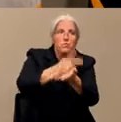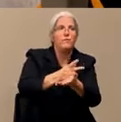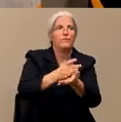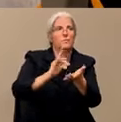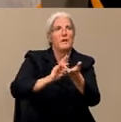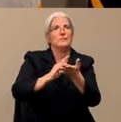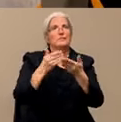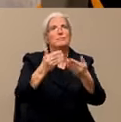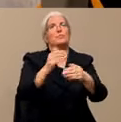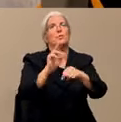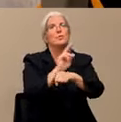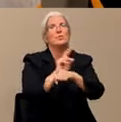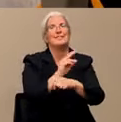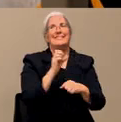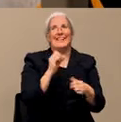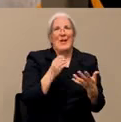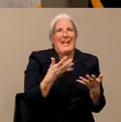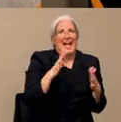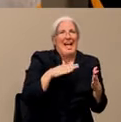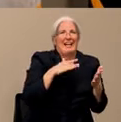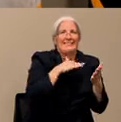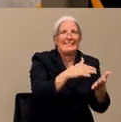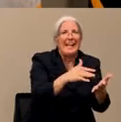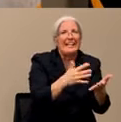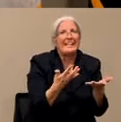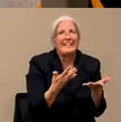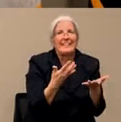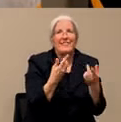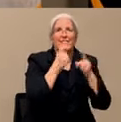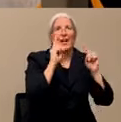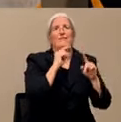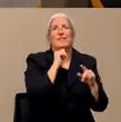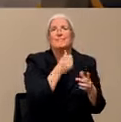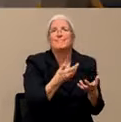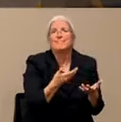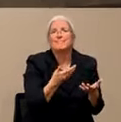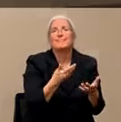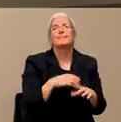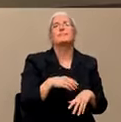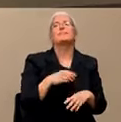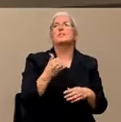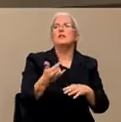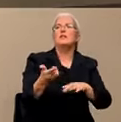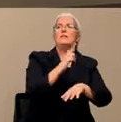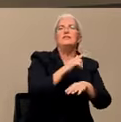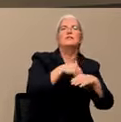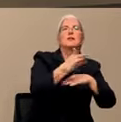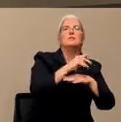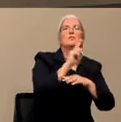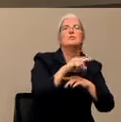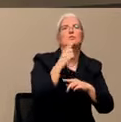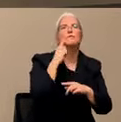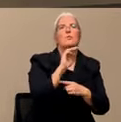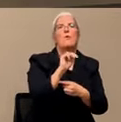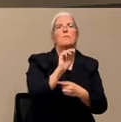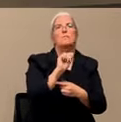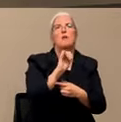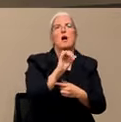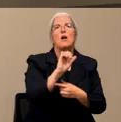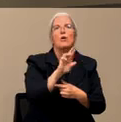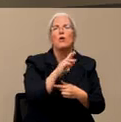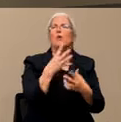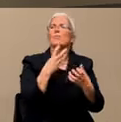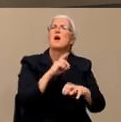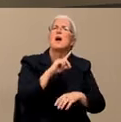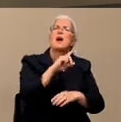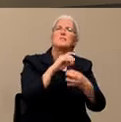Thank you. Mr. Mayor, question for you from one of our viewers tonight. This is in regard to disabled seniors. One of the challenges that